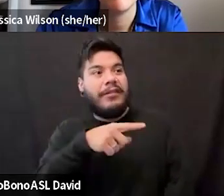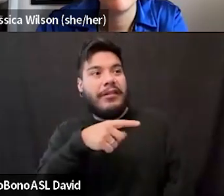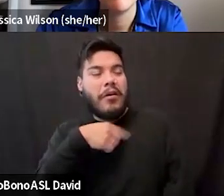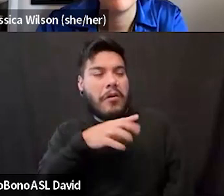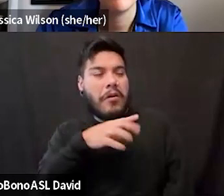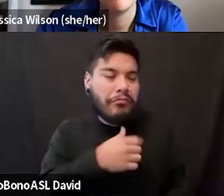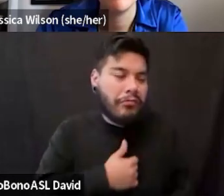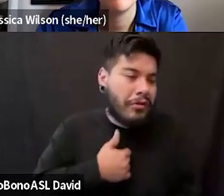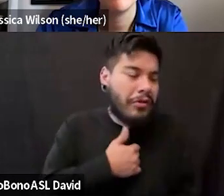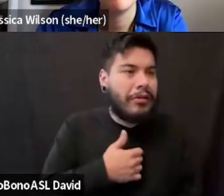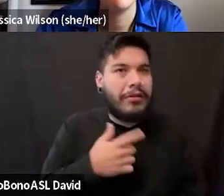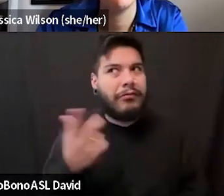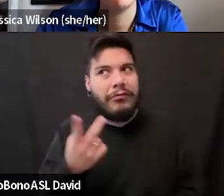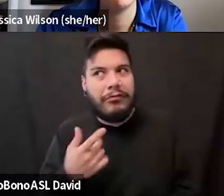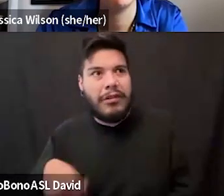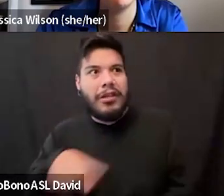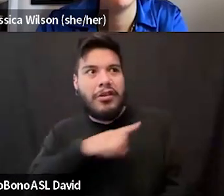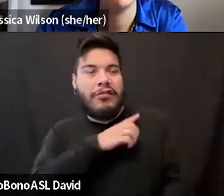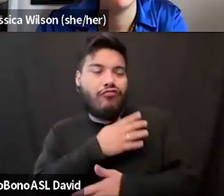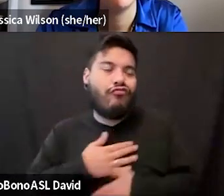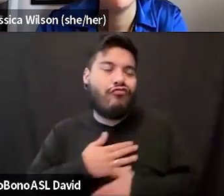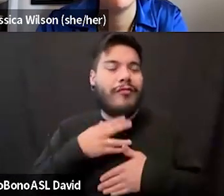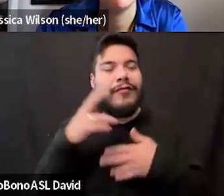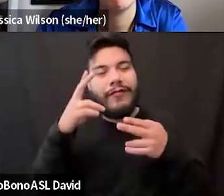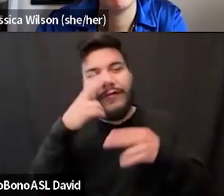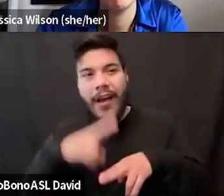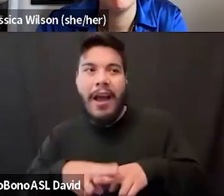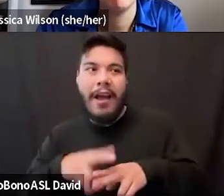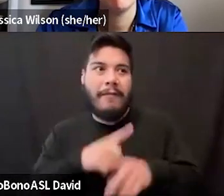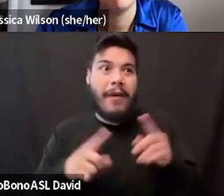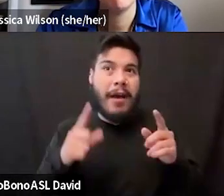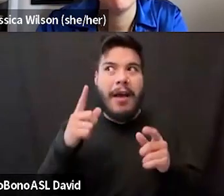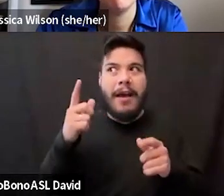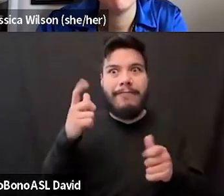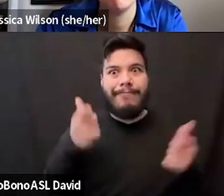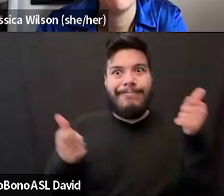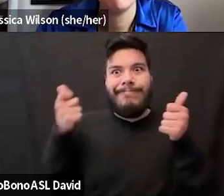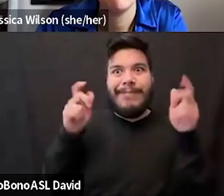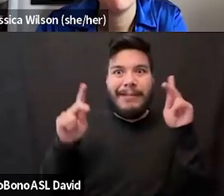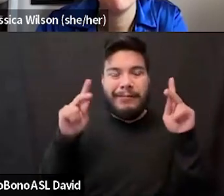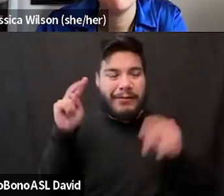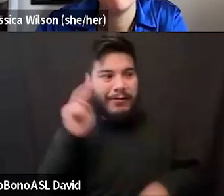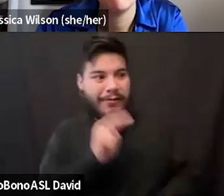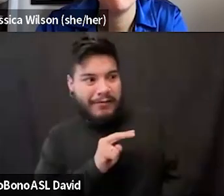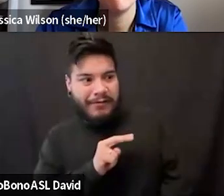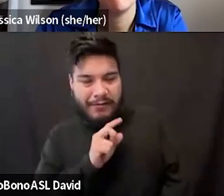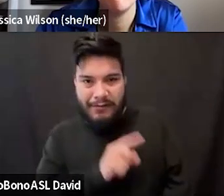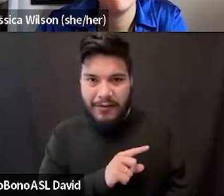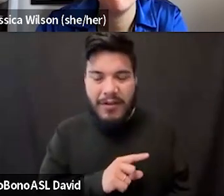fun and somehow you got in trouble that like authoritative people just couldn't click onto. It's,